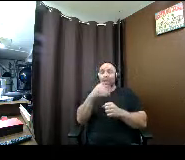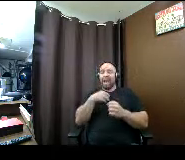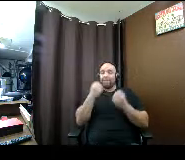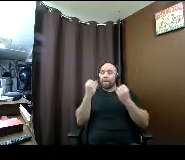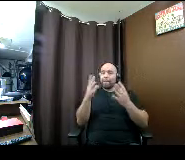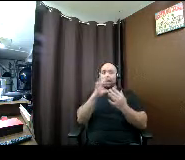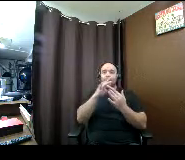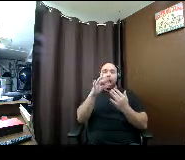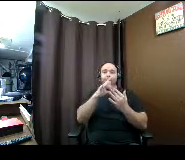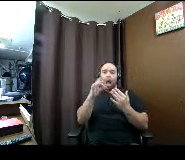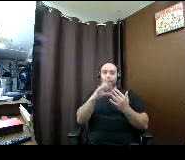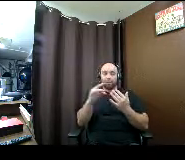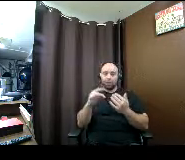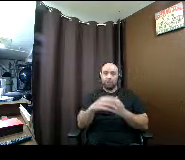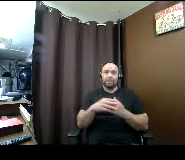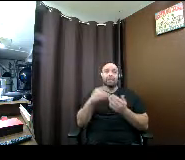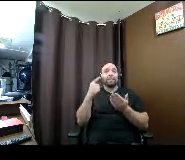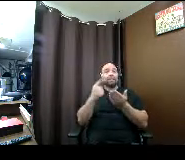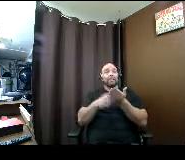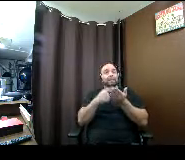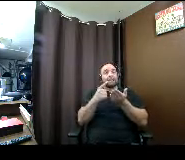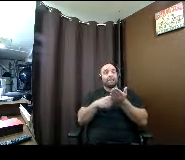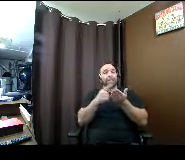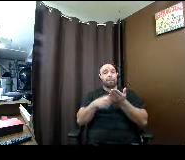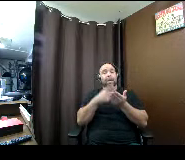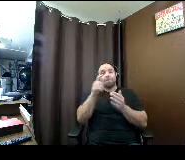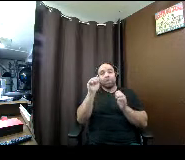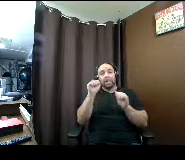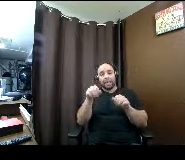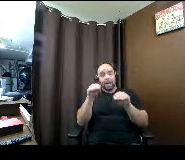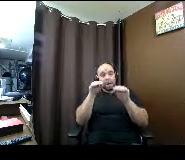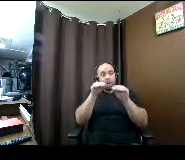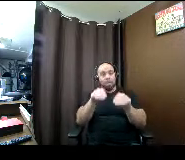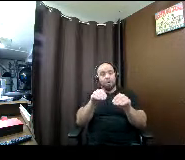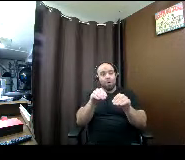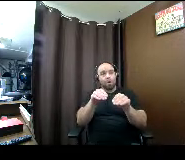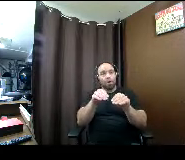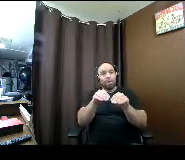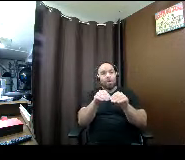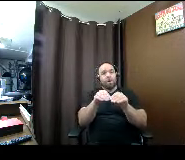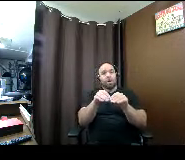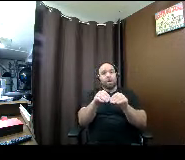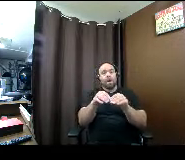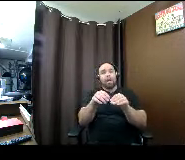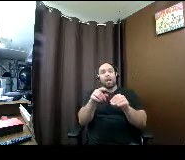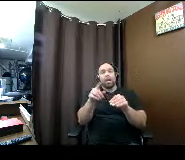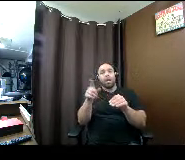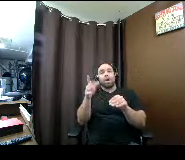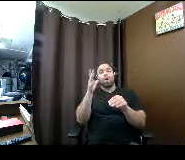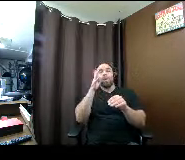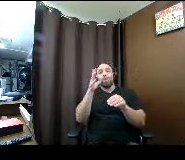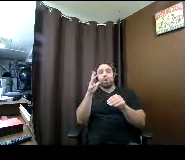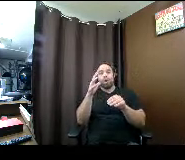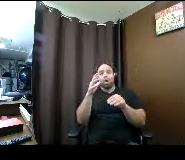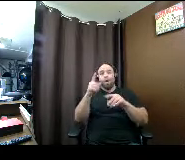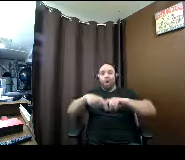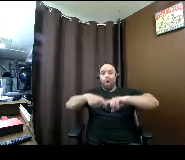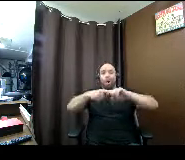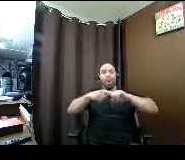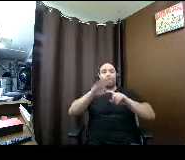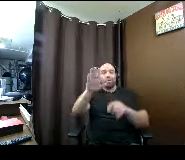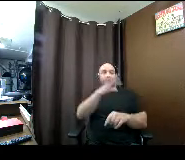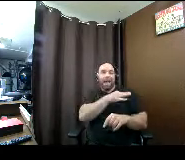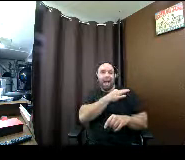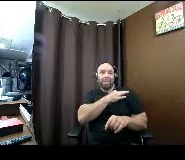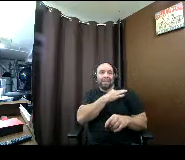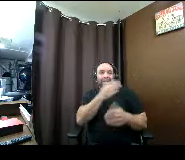sometimes you can put an error in an application for financial aid and what ends up happening is it can hold up your application so you may